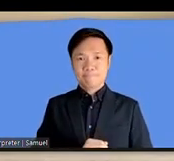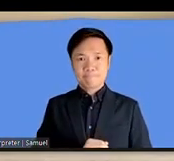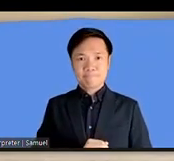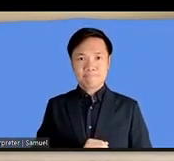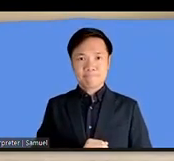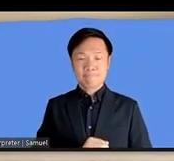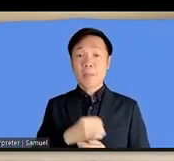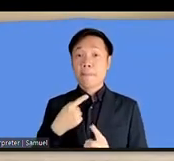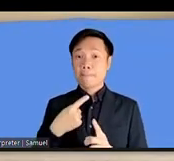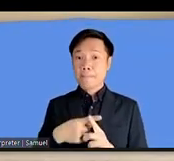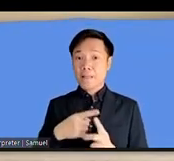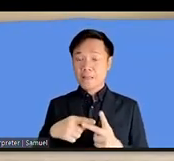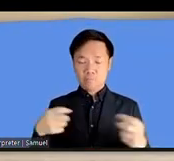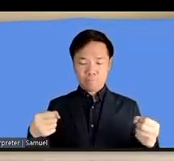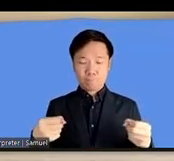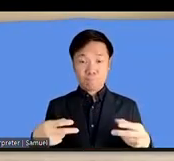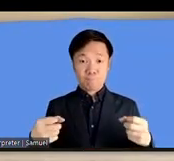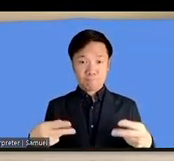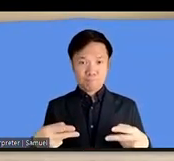captionists